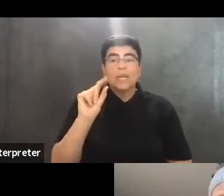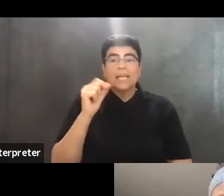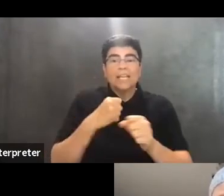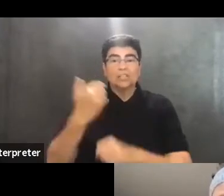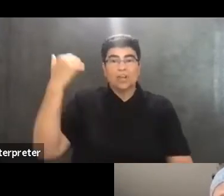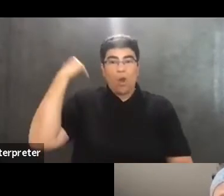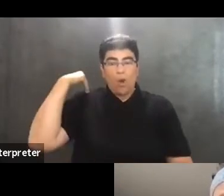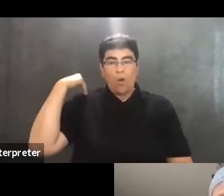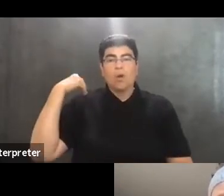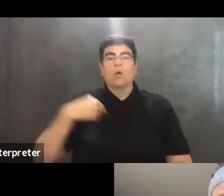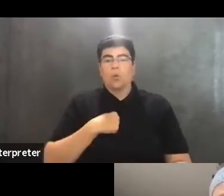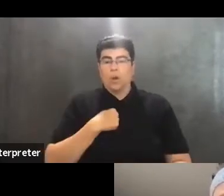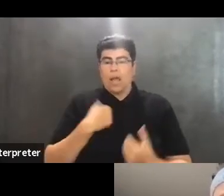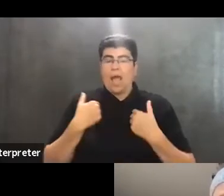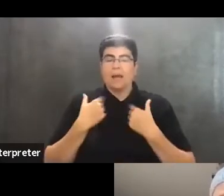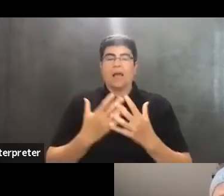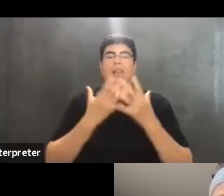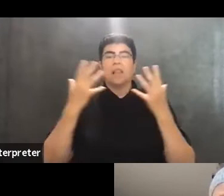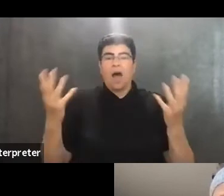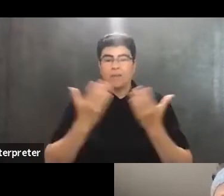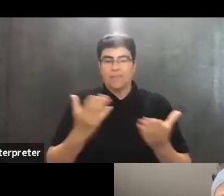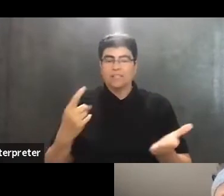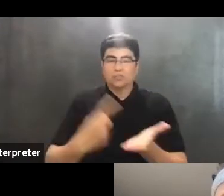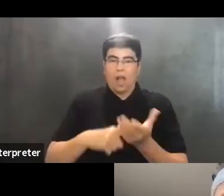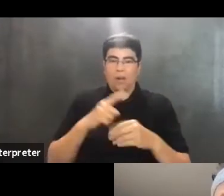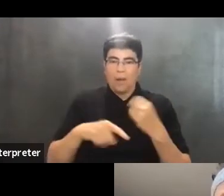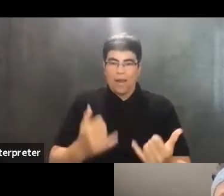lot of the things that we're going to talk about right now.